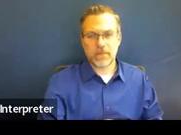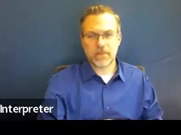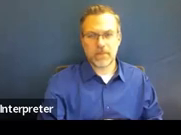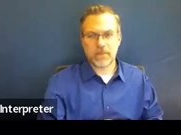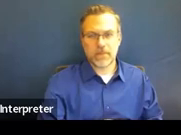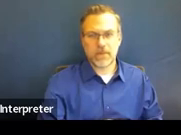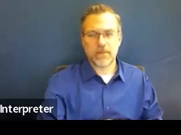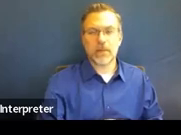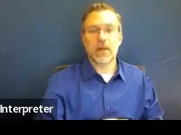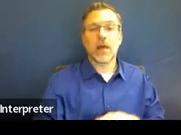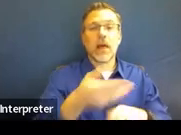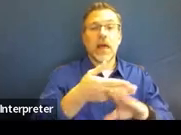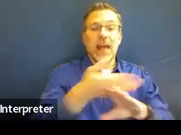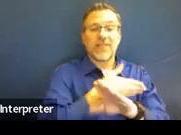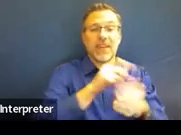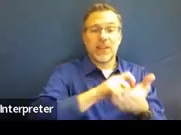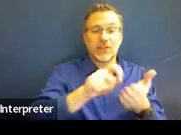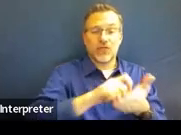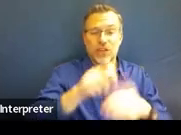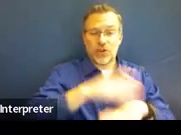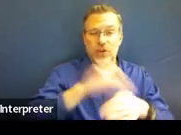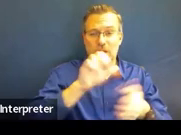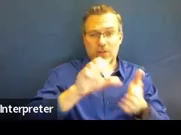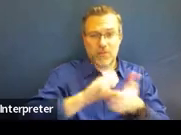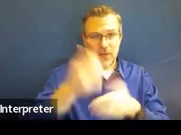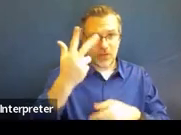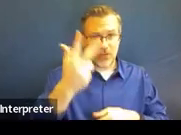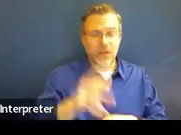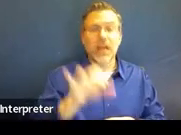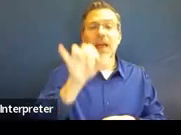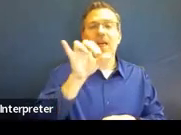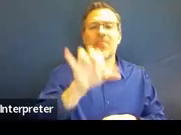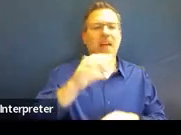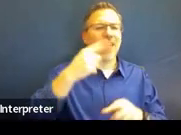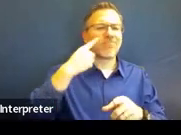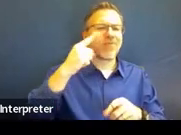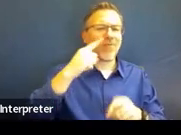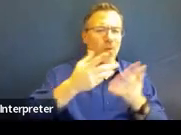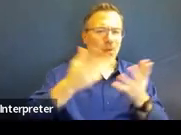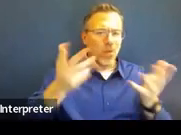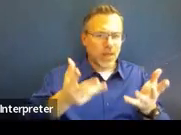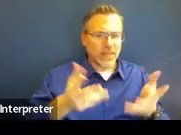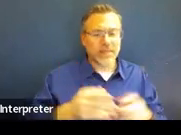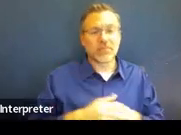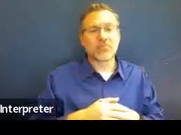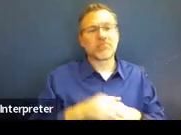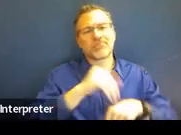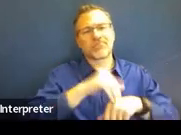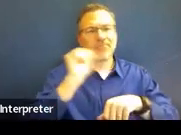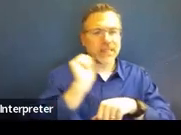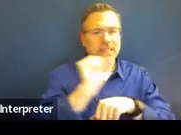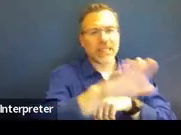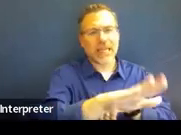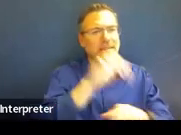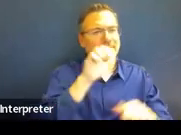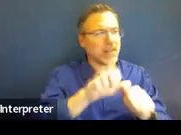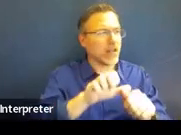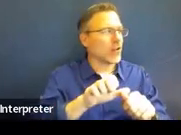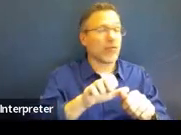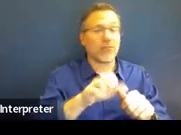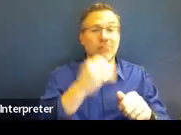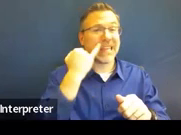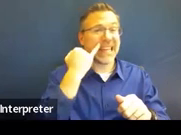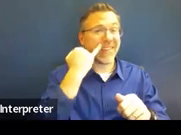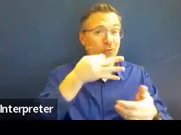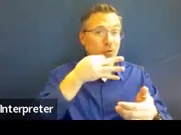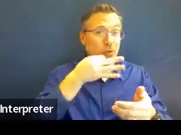That advanced written notice is used to provide notice of notice to parties of an upcoming IEP